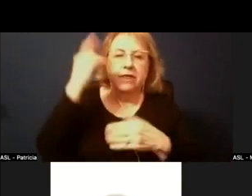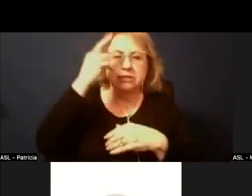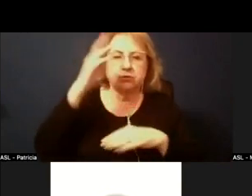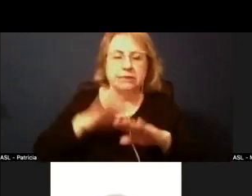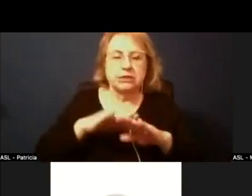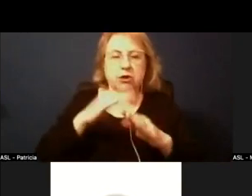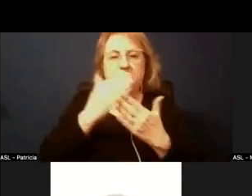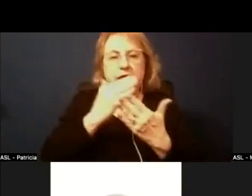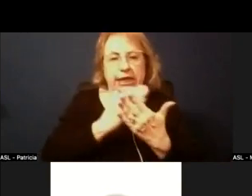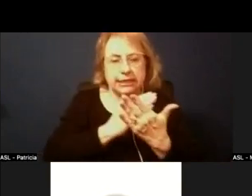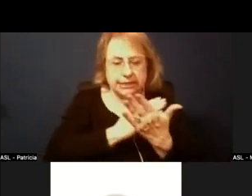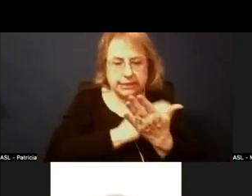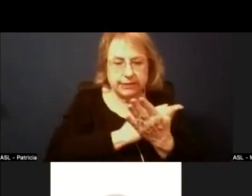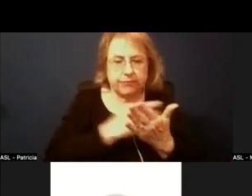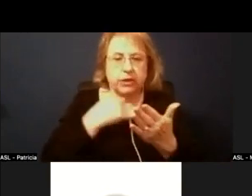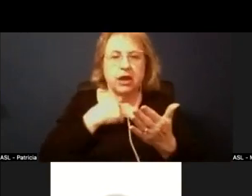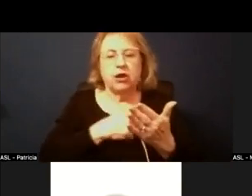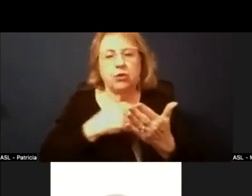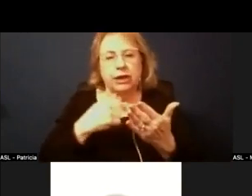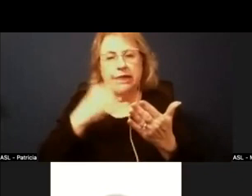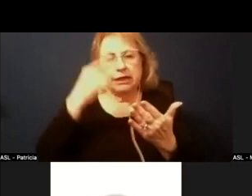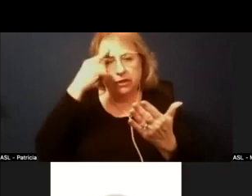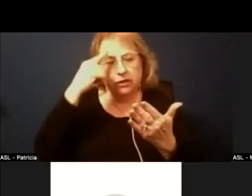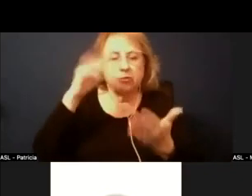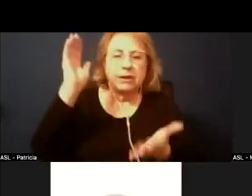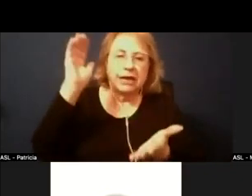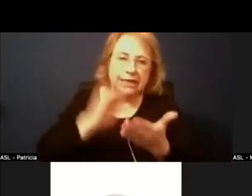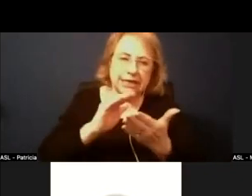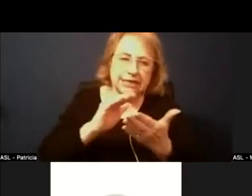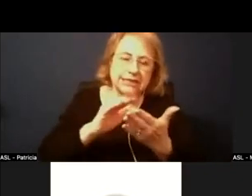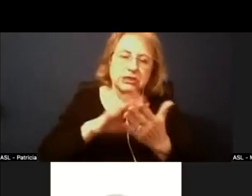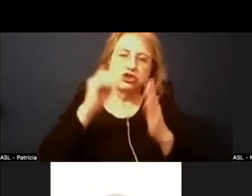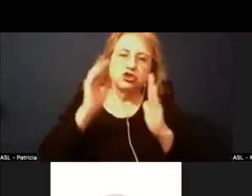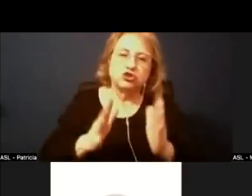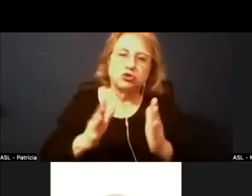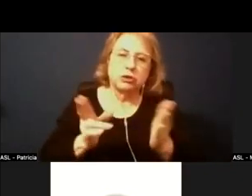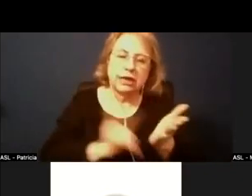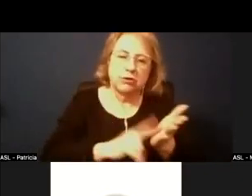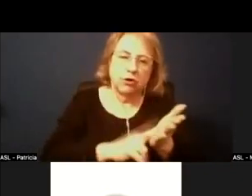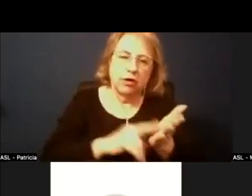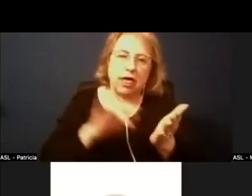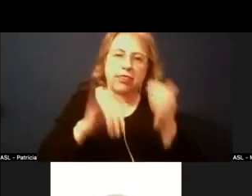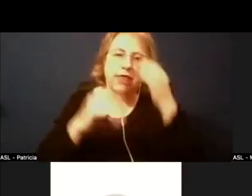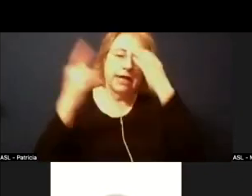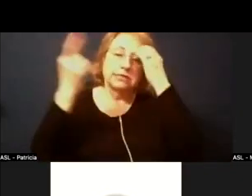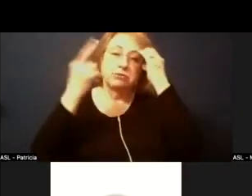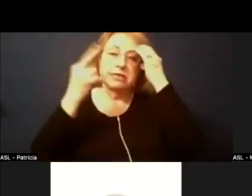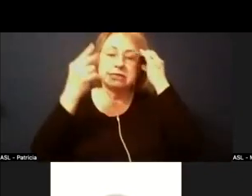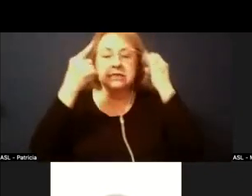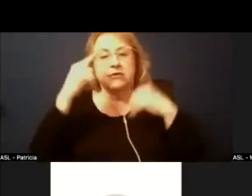we are anticipating um decreases in student enrollment so that's the reason for the reductions that are recommended